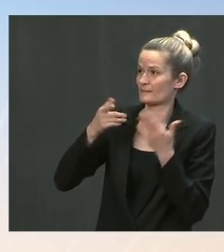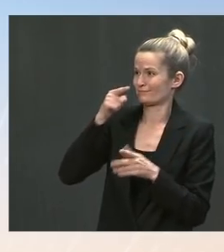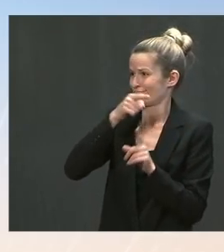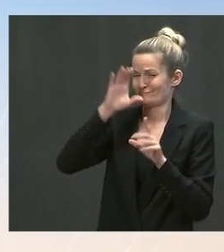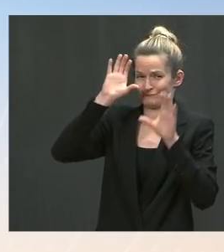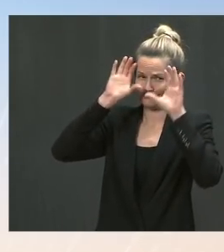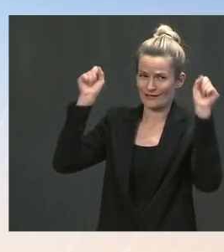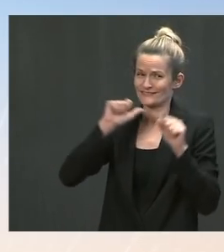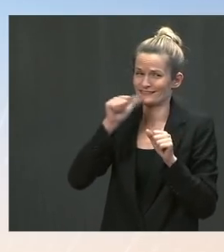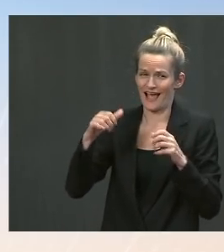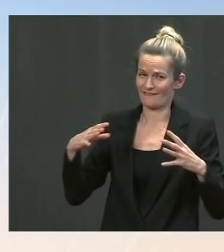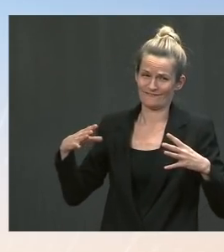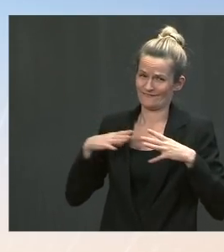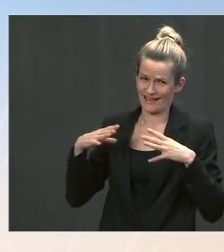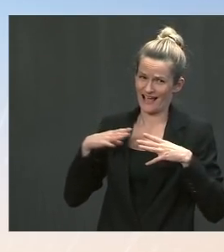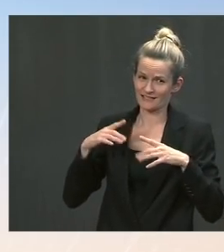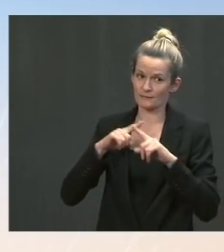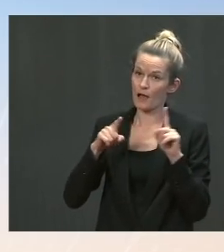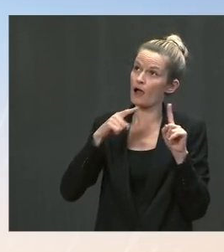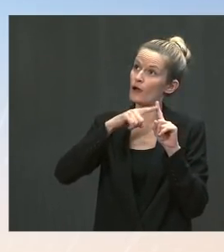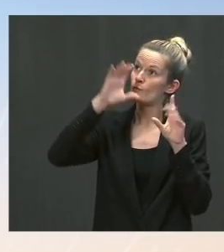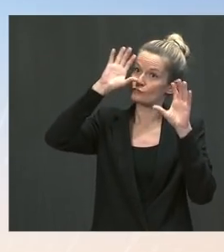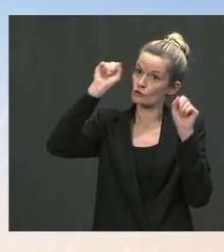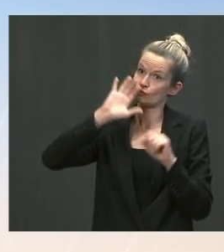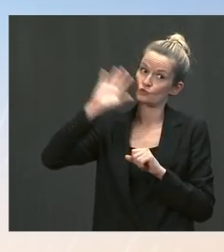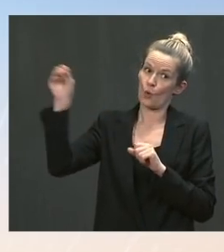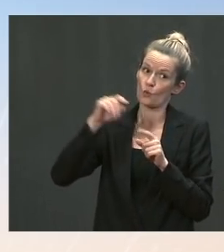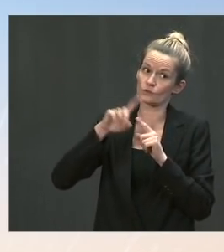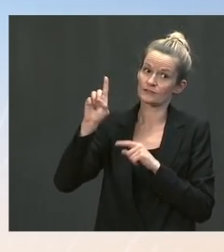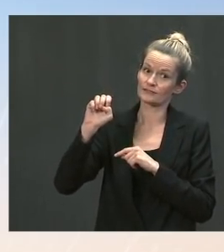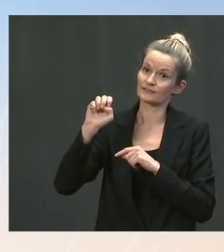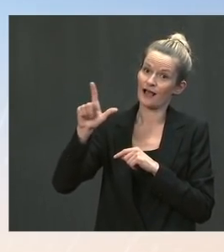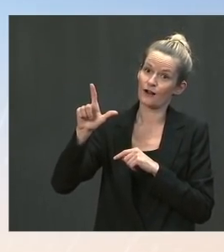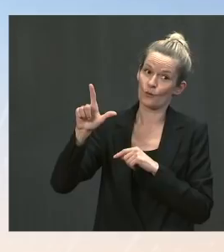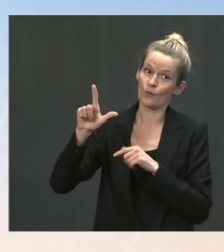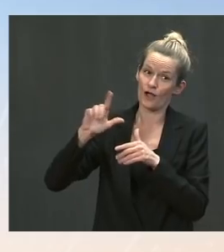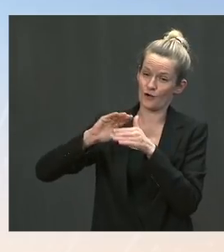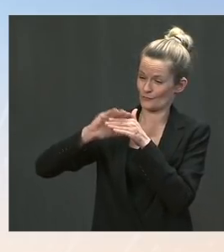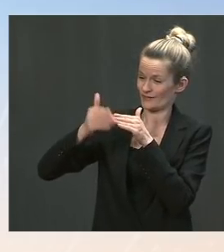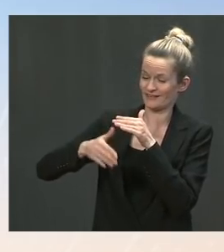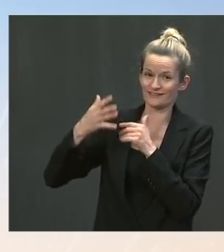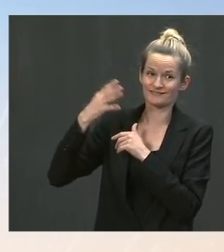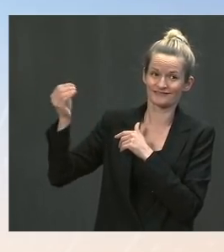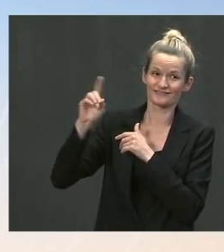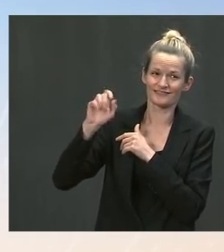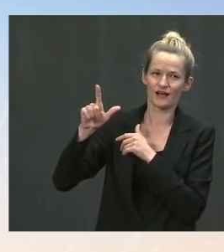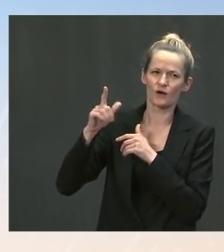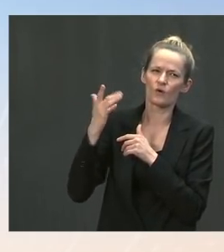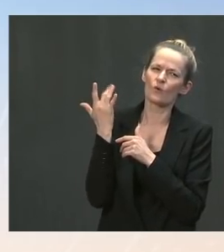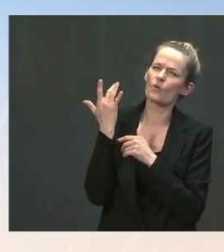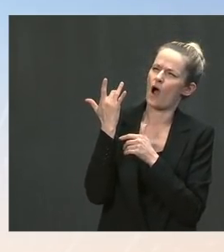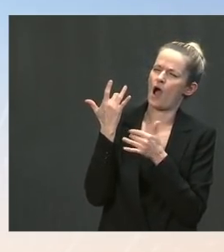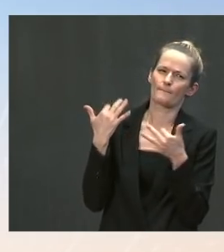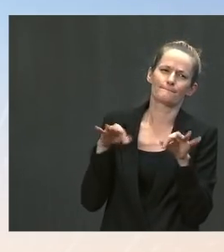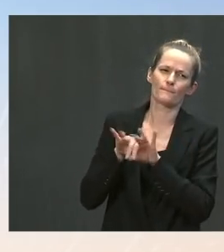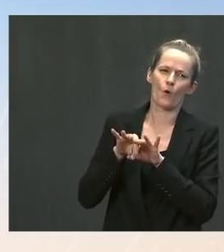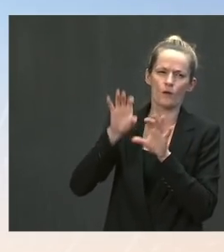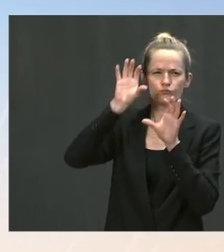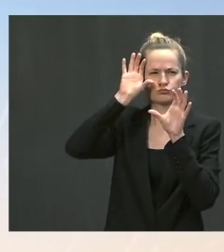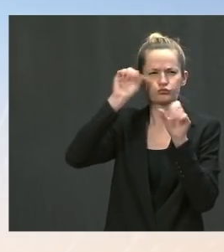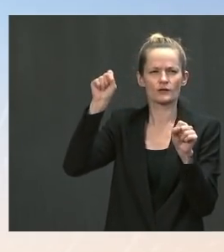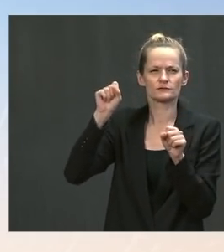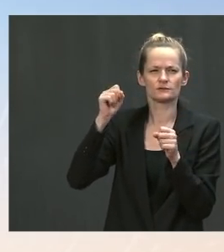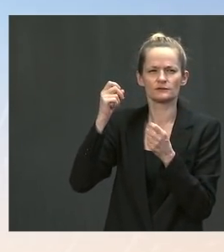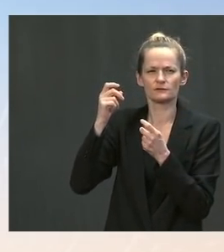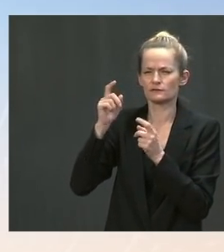it's a place that he goes often on the weekends, why is it important for the President to visit his Delaware residents so frequently? Ms.